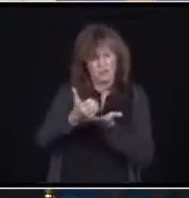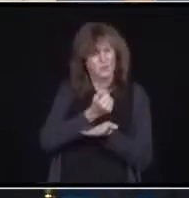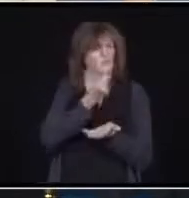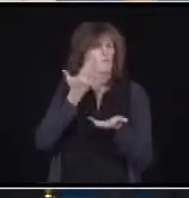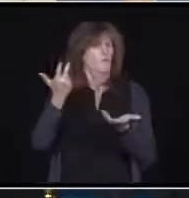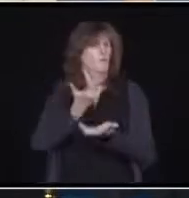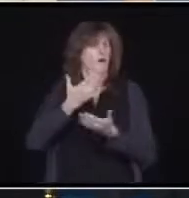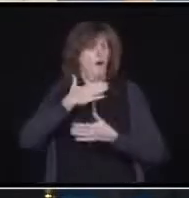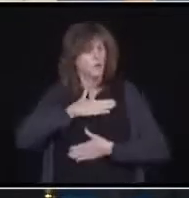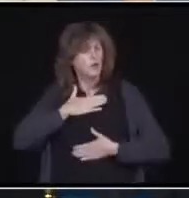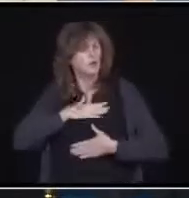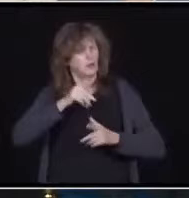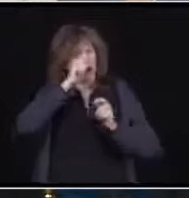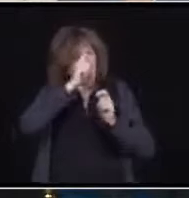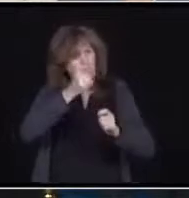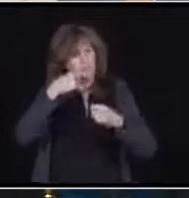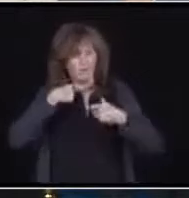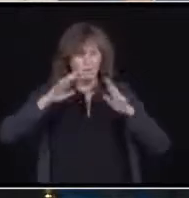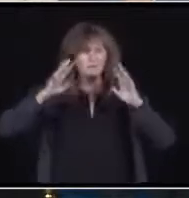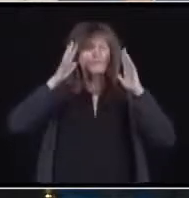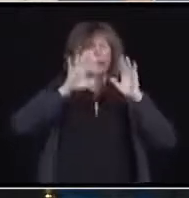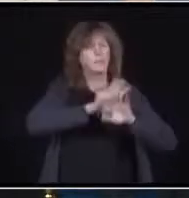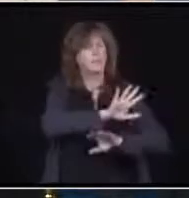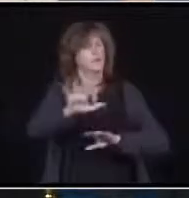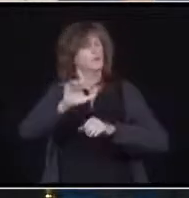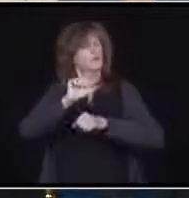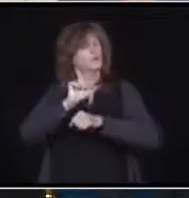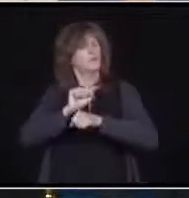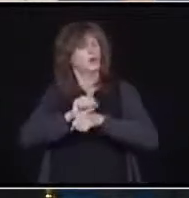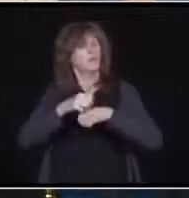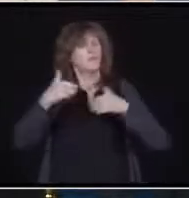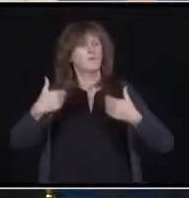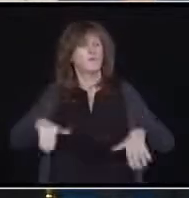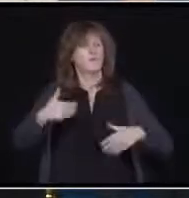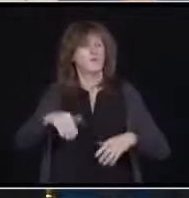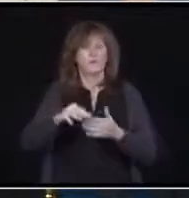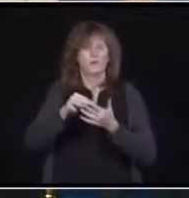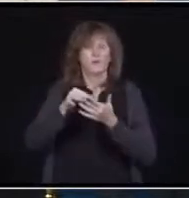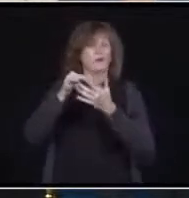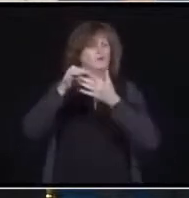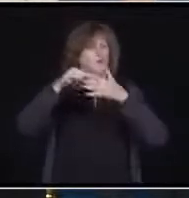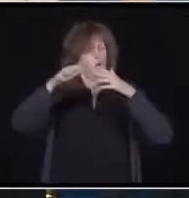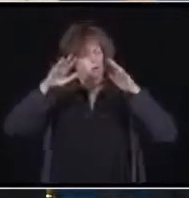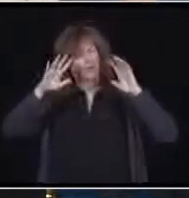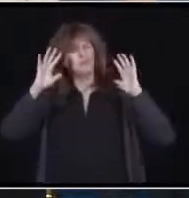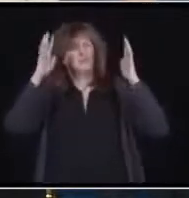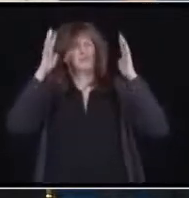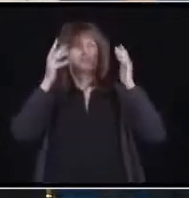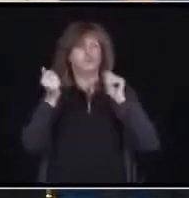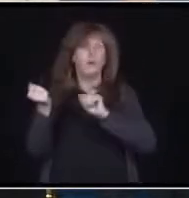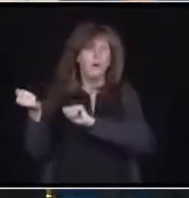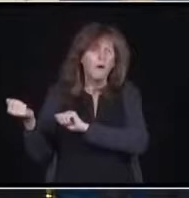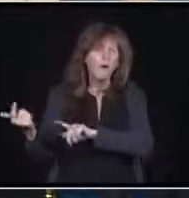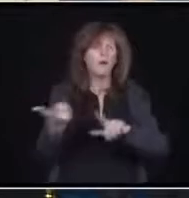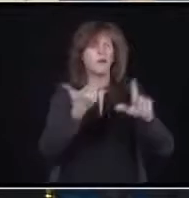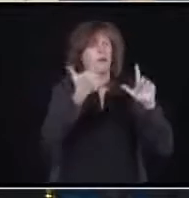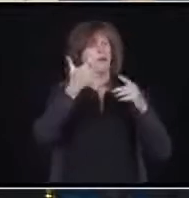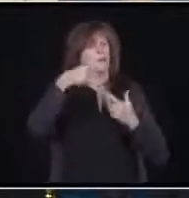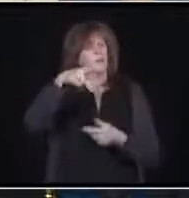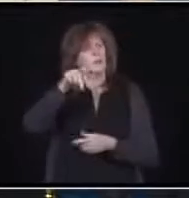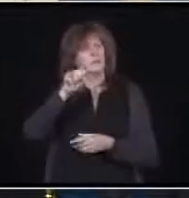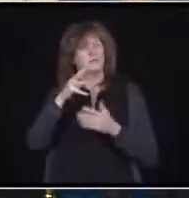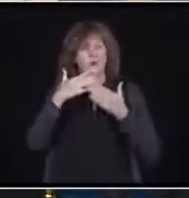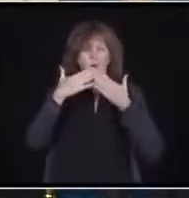of a job and I want to give a special shout-out to all the PSWs today. Thank you for everything you do